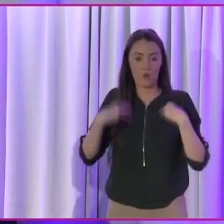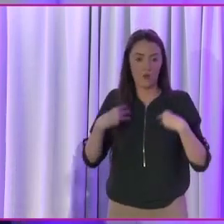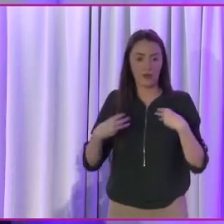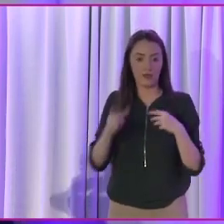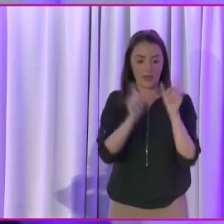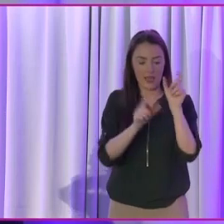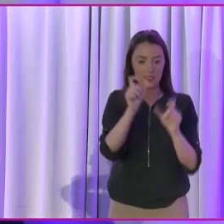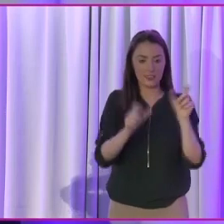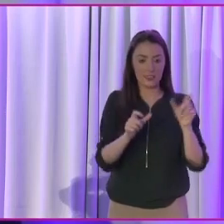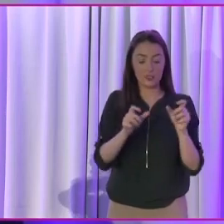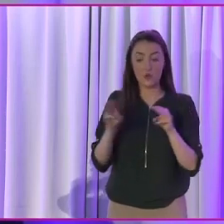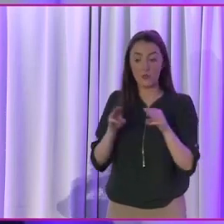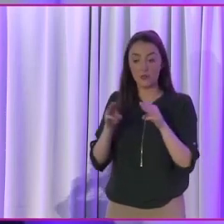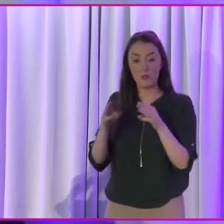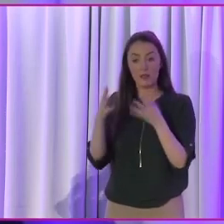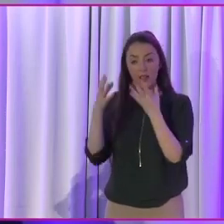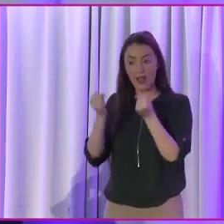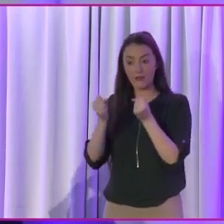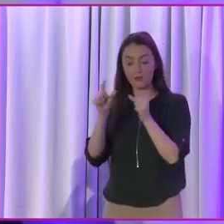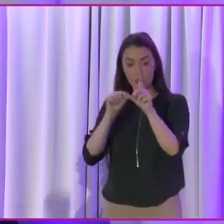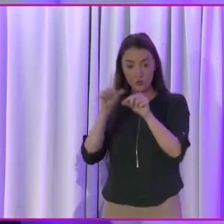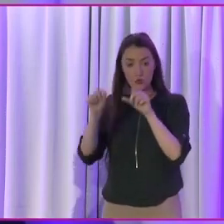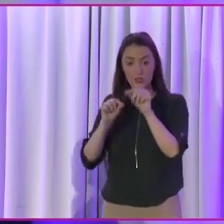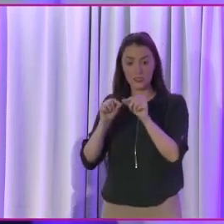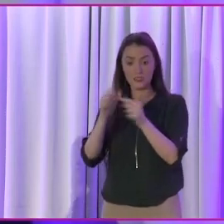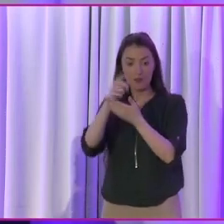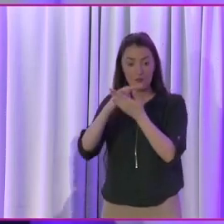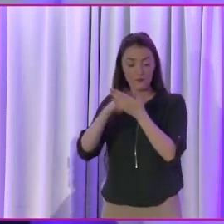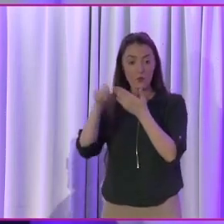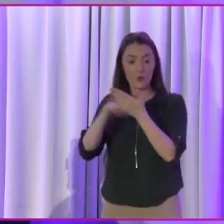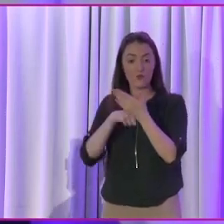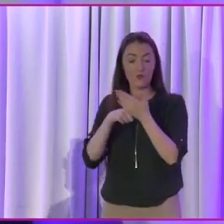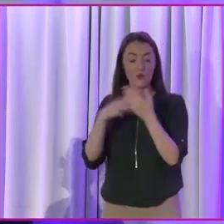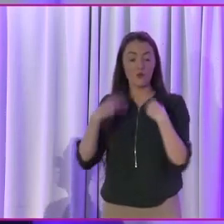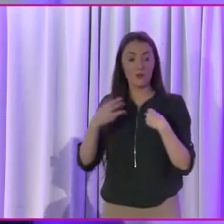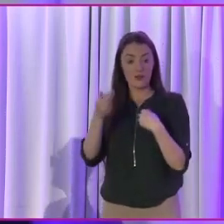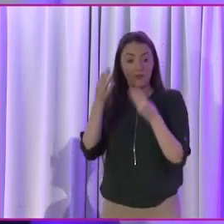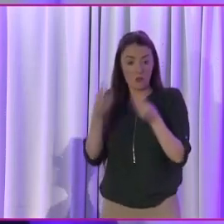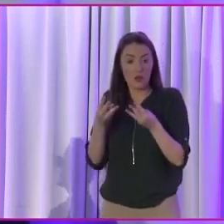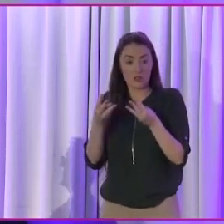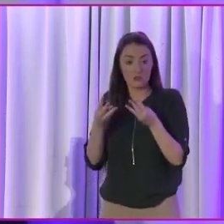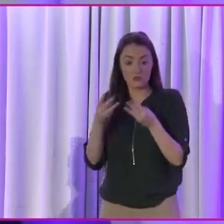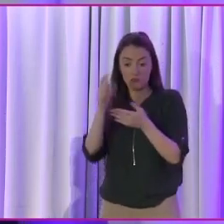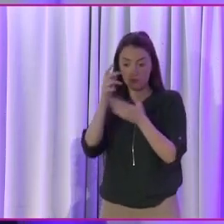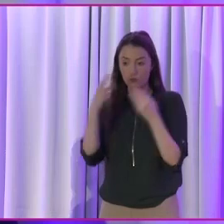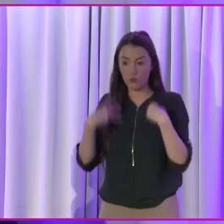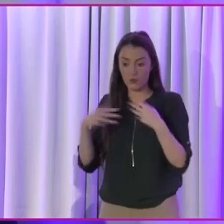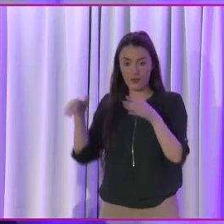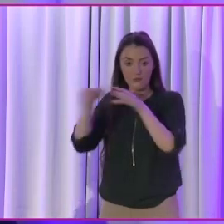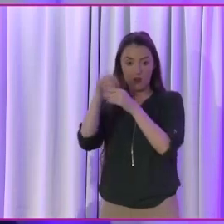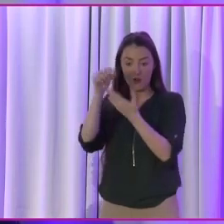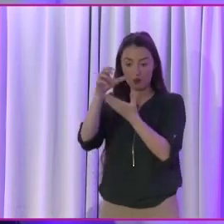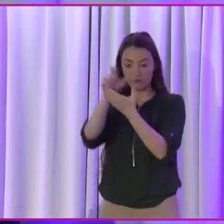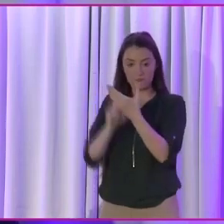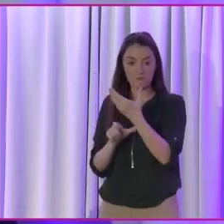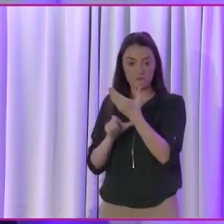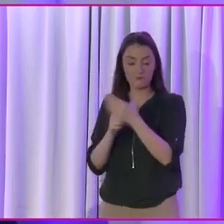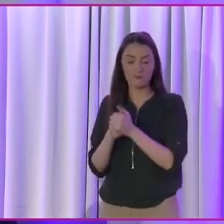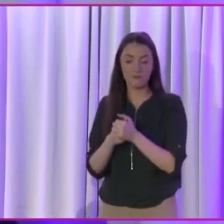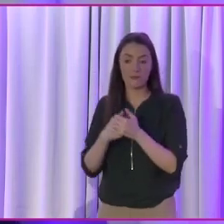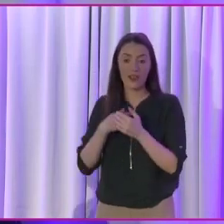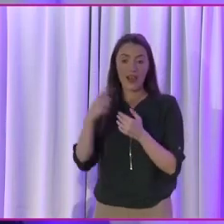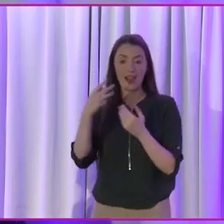to vote for women, and there will be women under tickets. So what I'd like to see, and I've said this before in public forums,